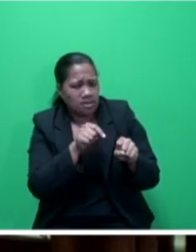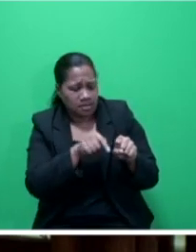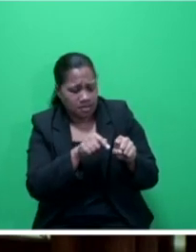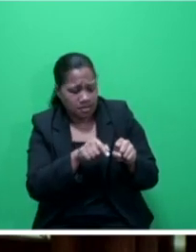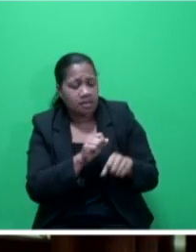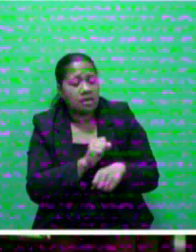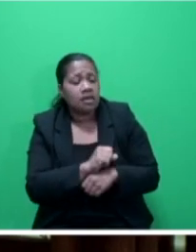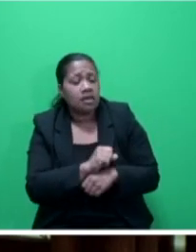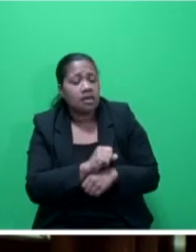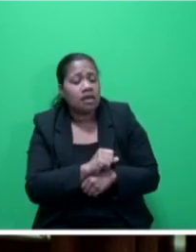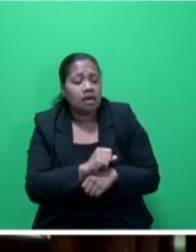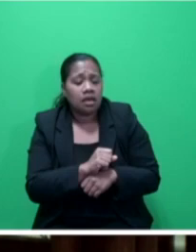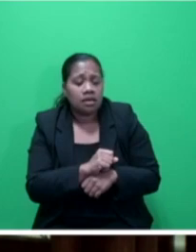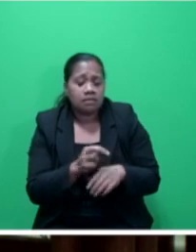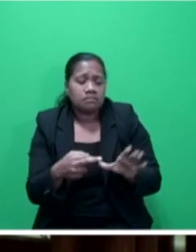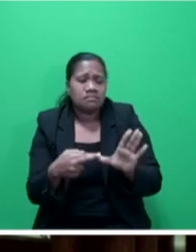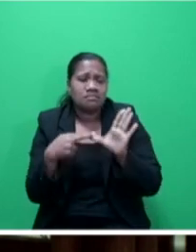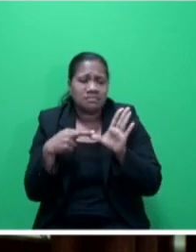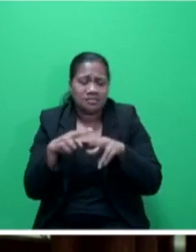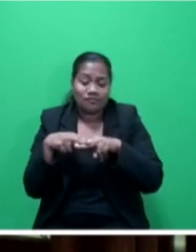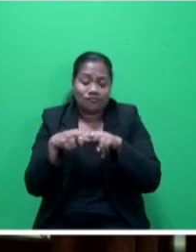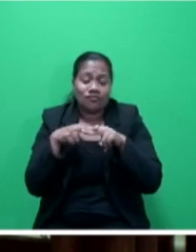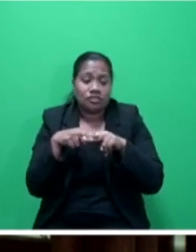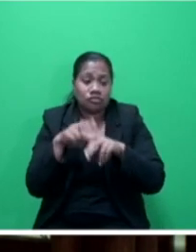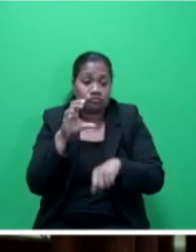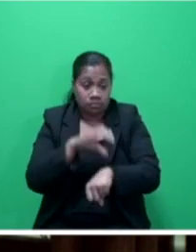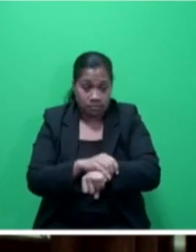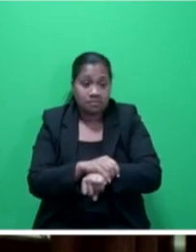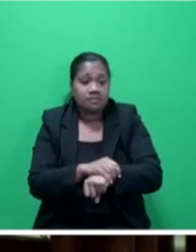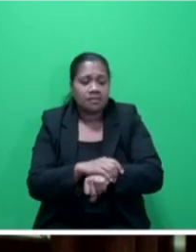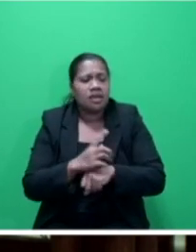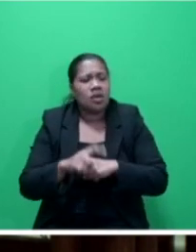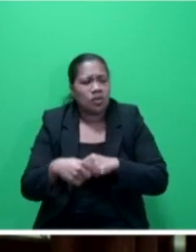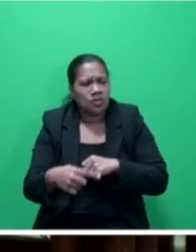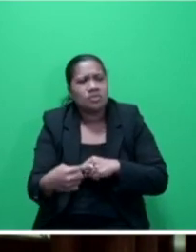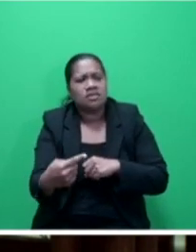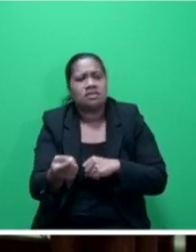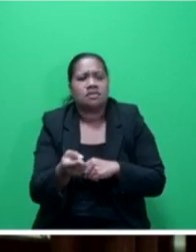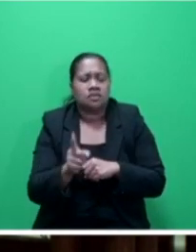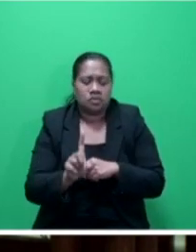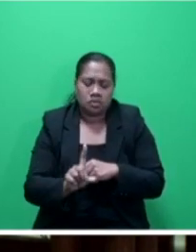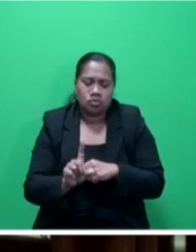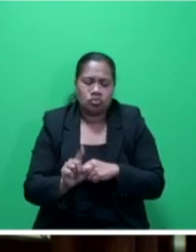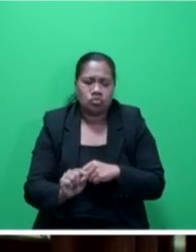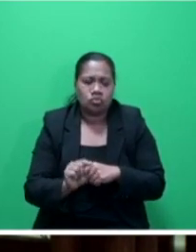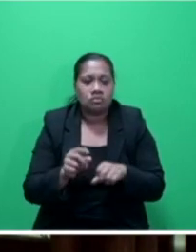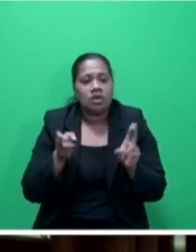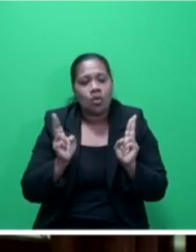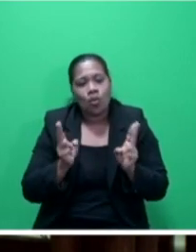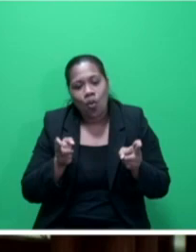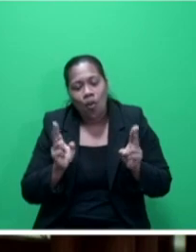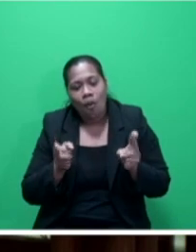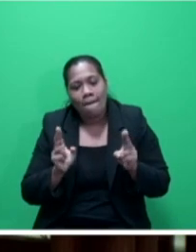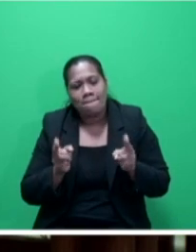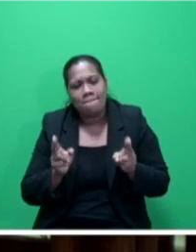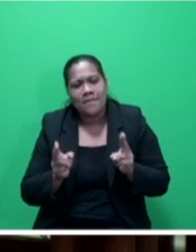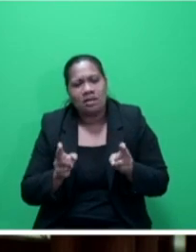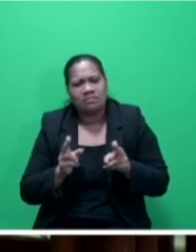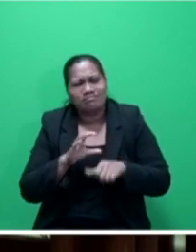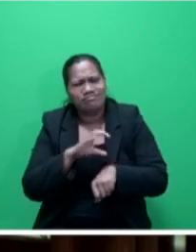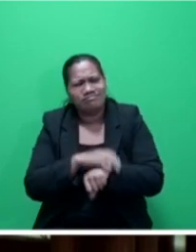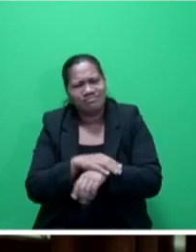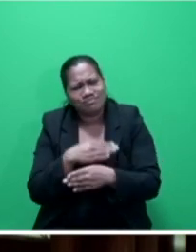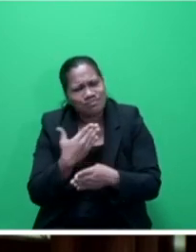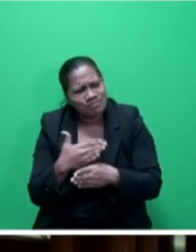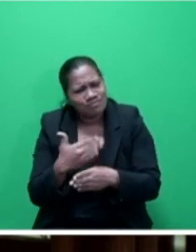Mr. Speaker, the Fiji Police Force continued to carry out normal police functions. If I may